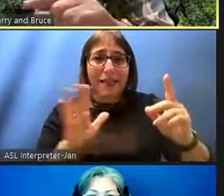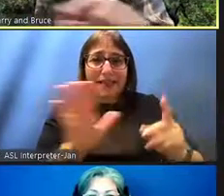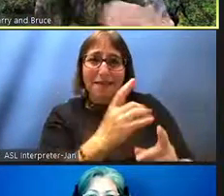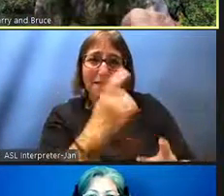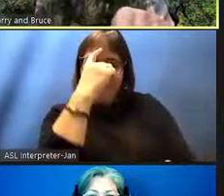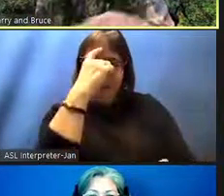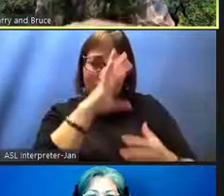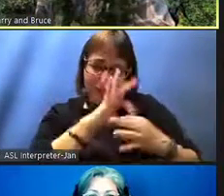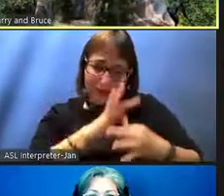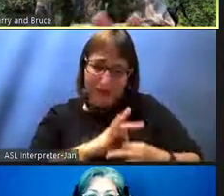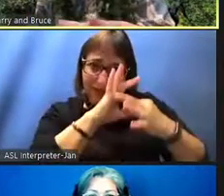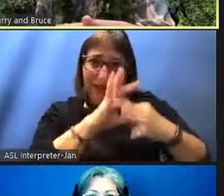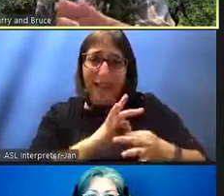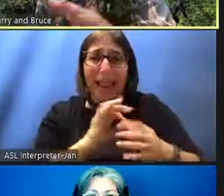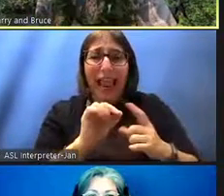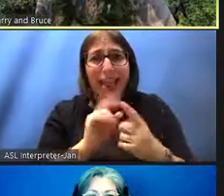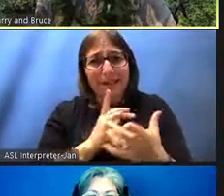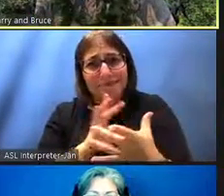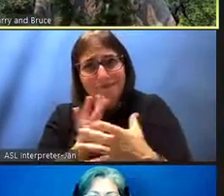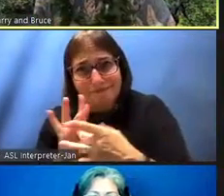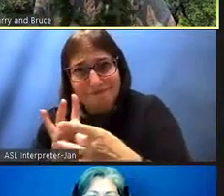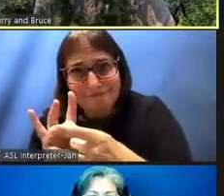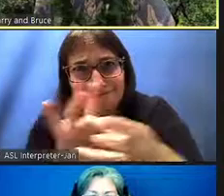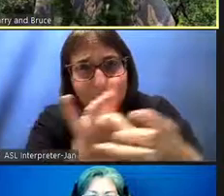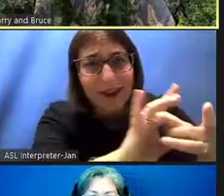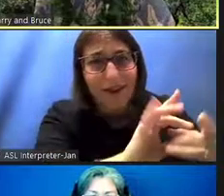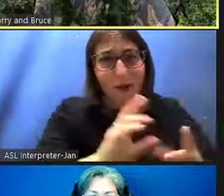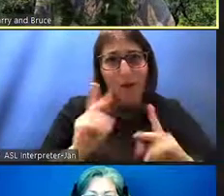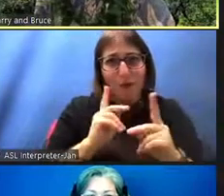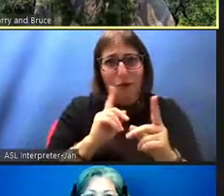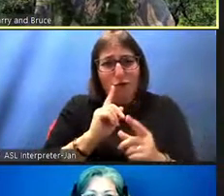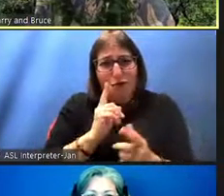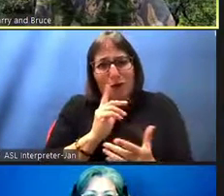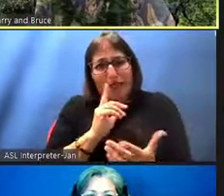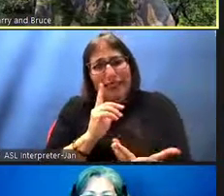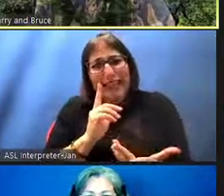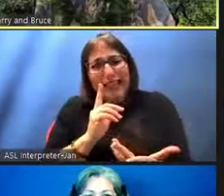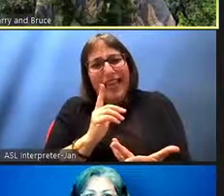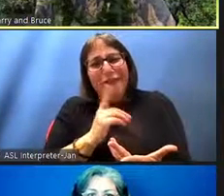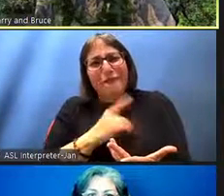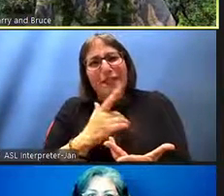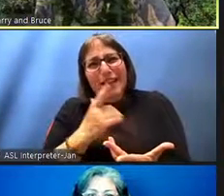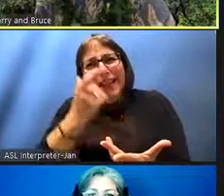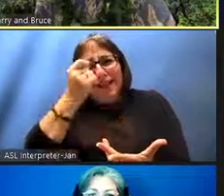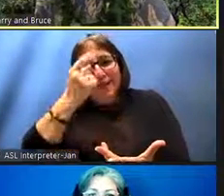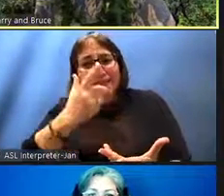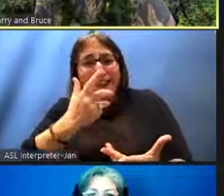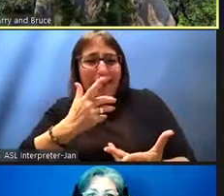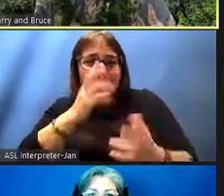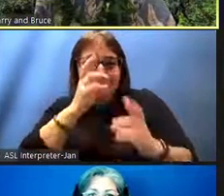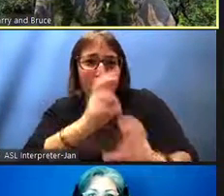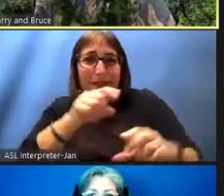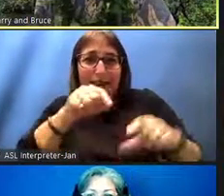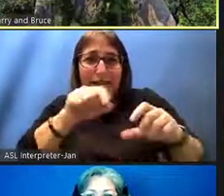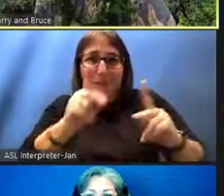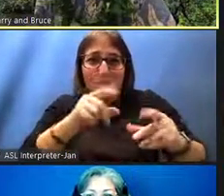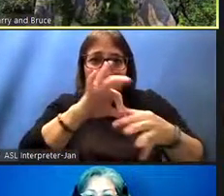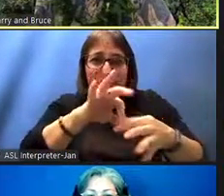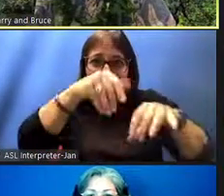that kind of exchange to the indigenous peoples of the place so